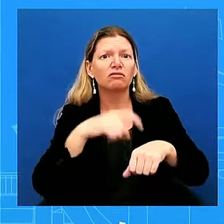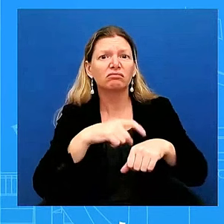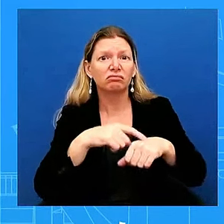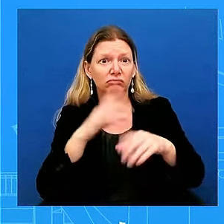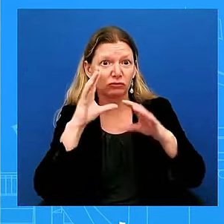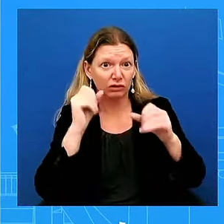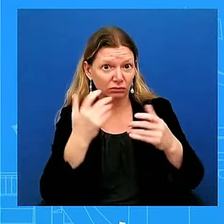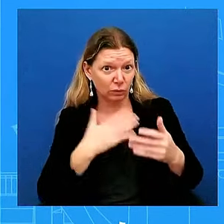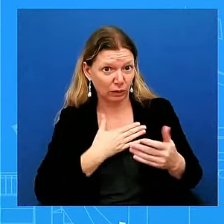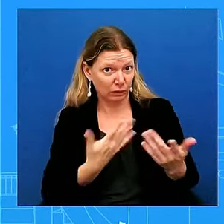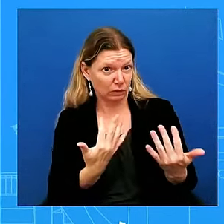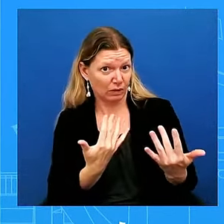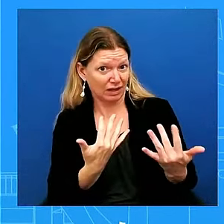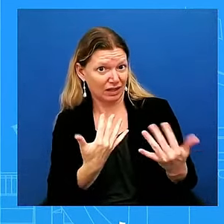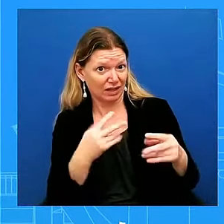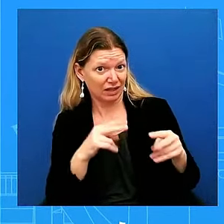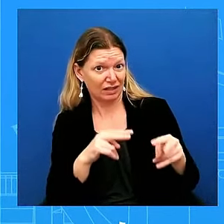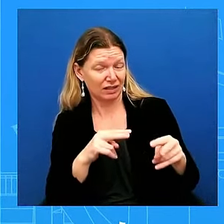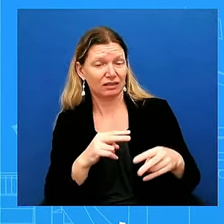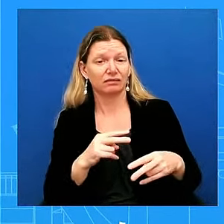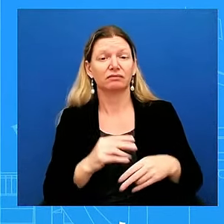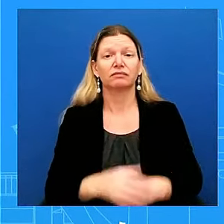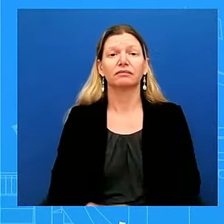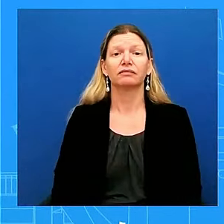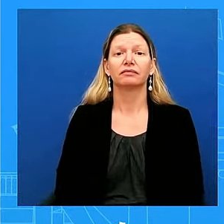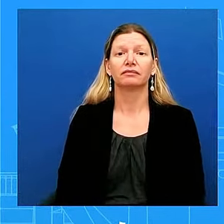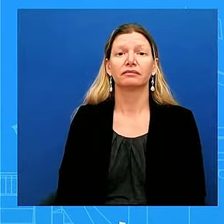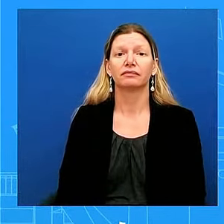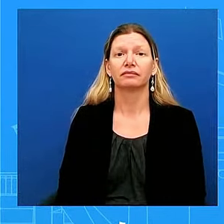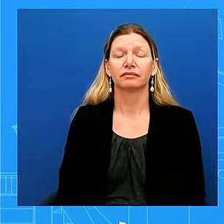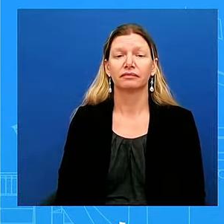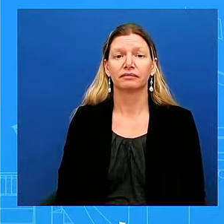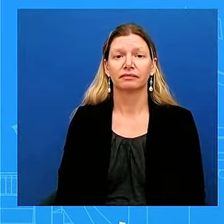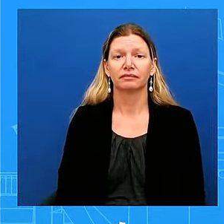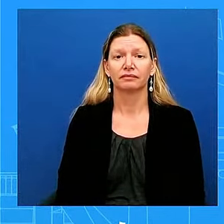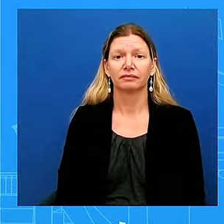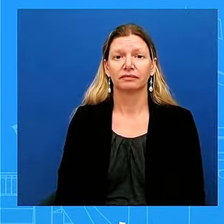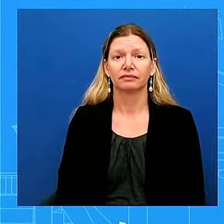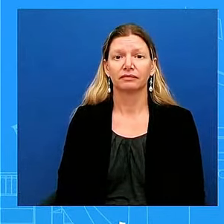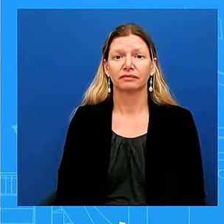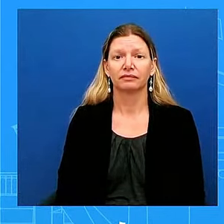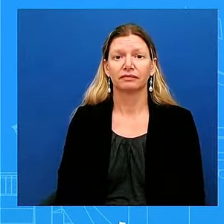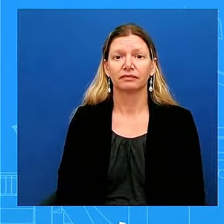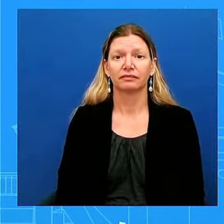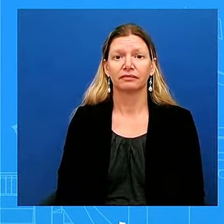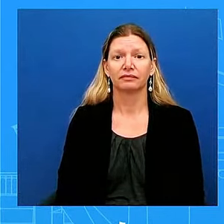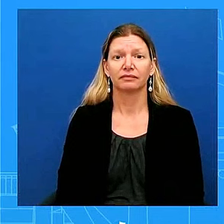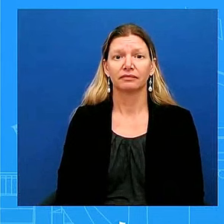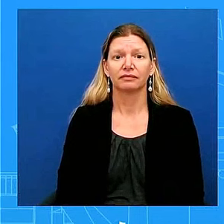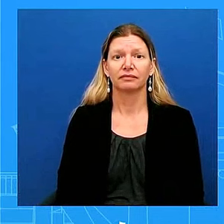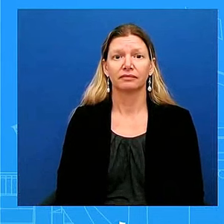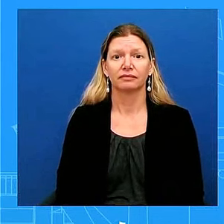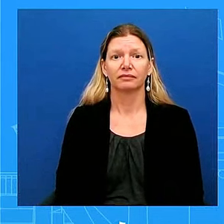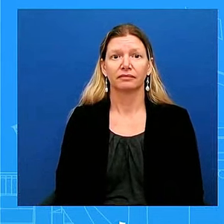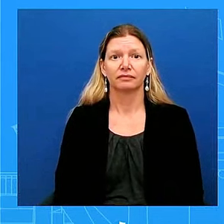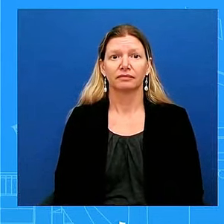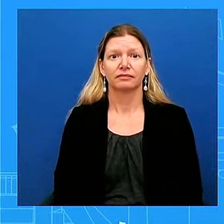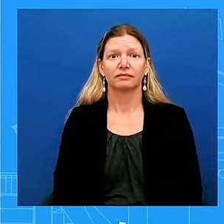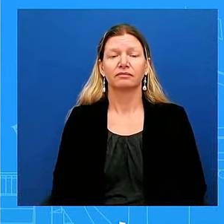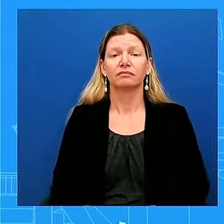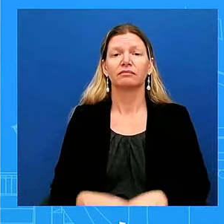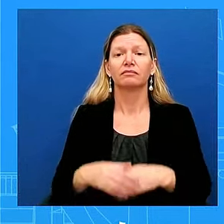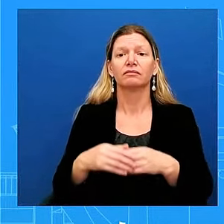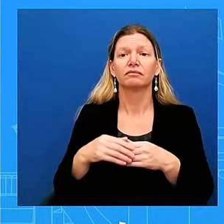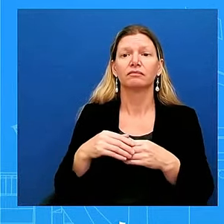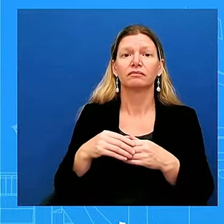closely monitor the situation. You heard me talk about the Supply Chain Task Force. I do want to lay out a number of our agencies. They put